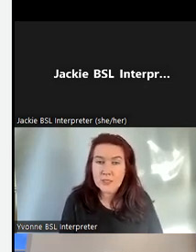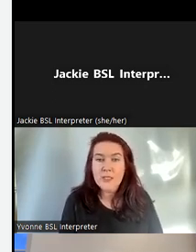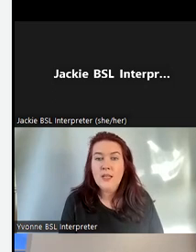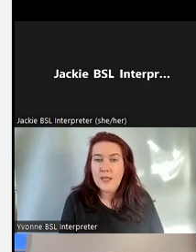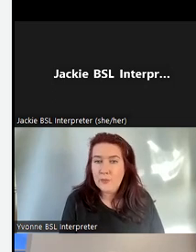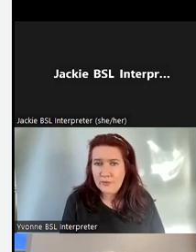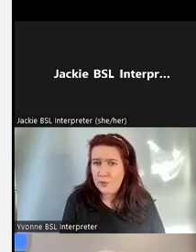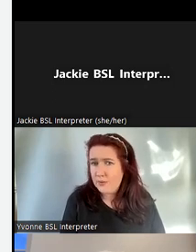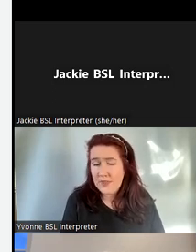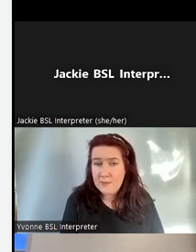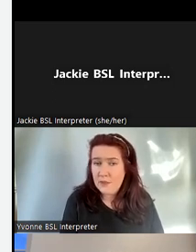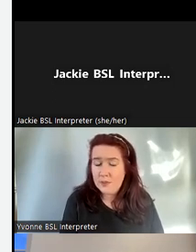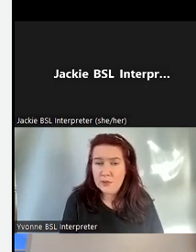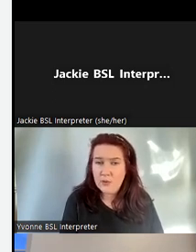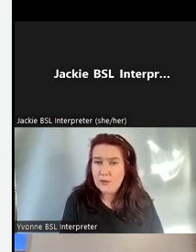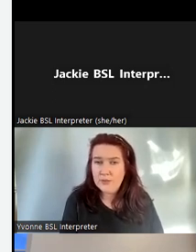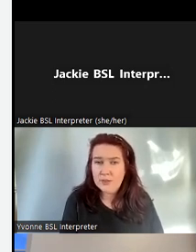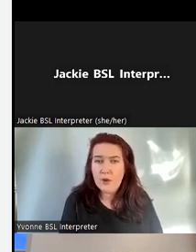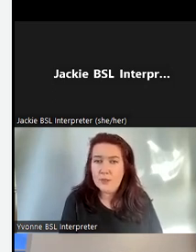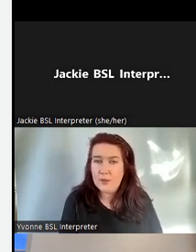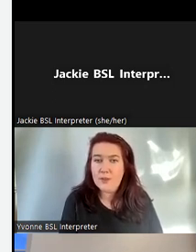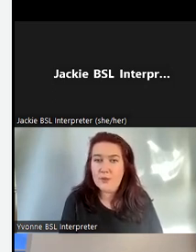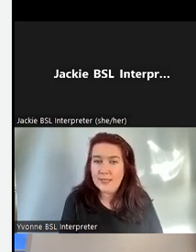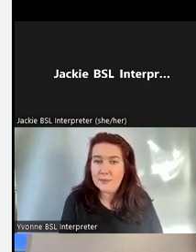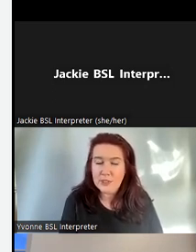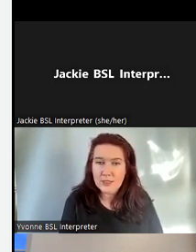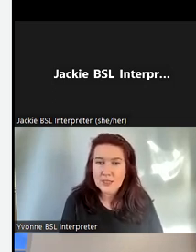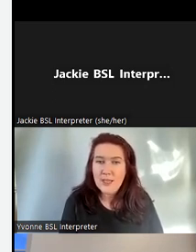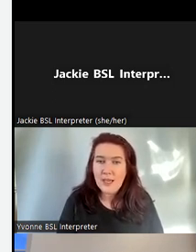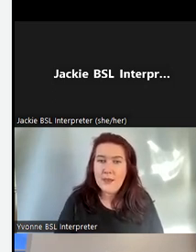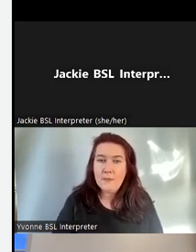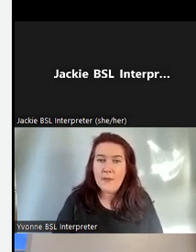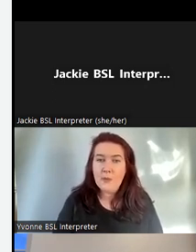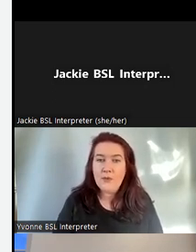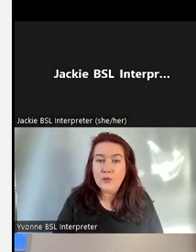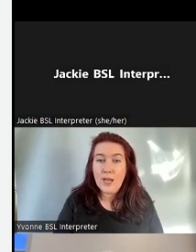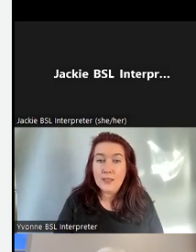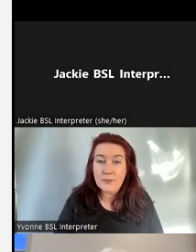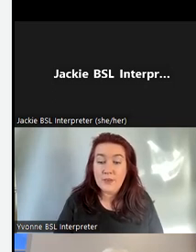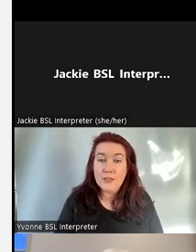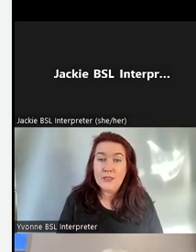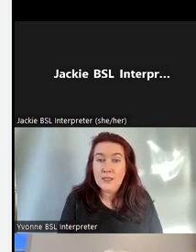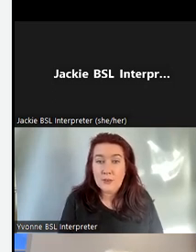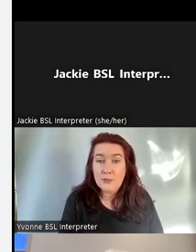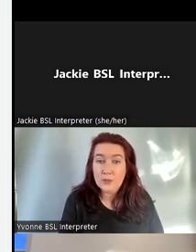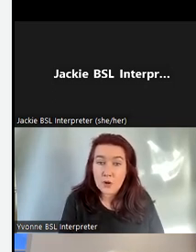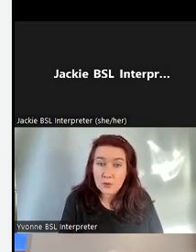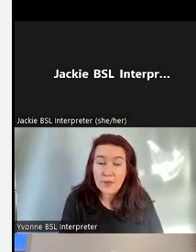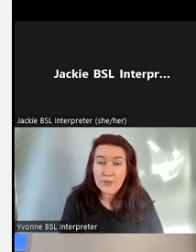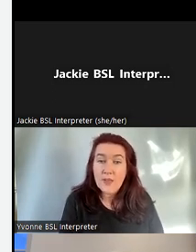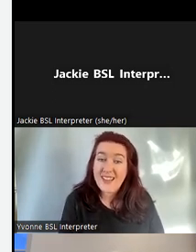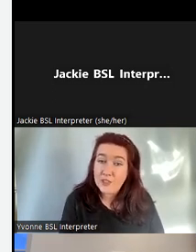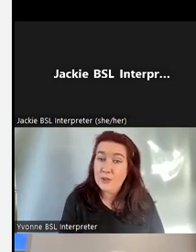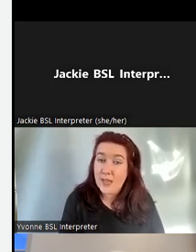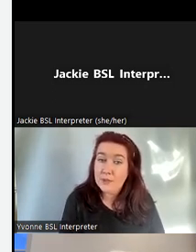boards and we've worked with them they've been so helpful to help us with their own exhibitions and and we've also had some funding to be able to work